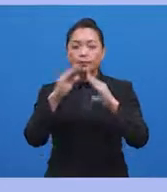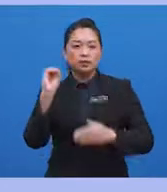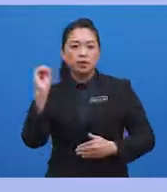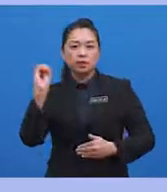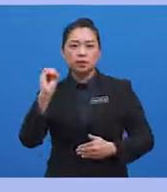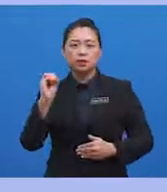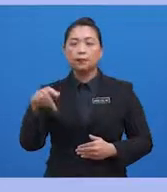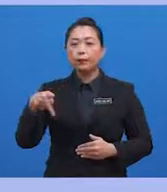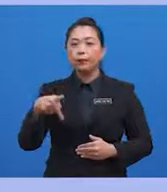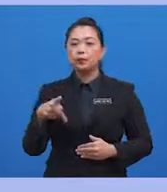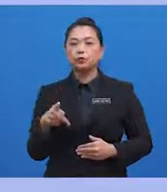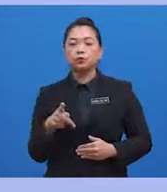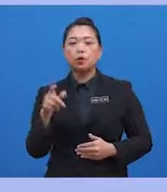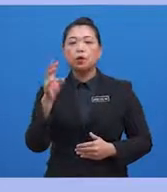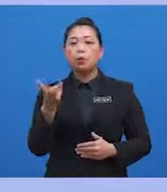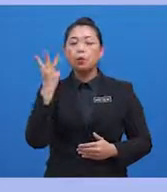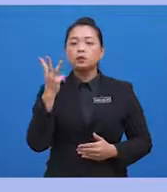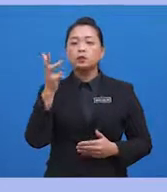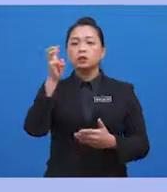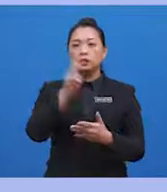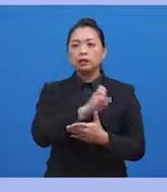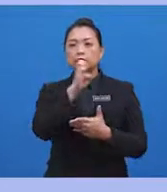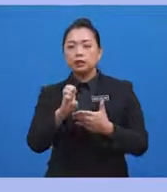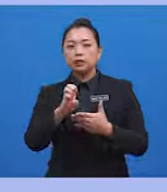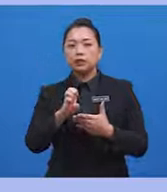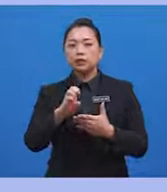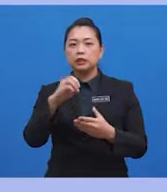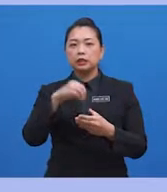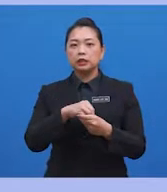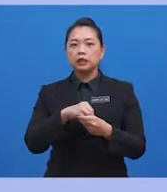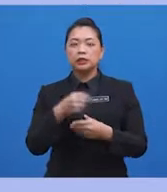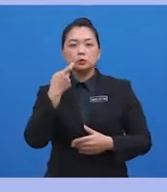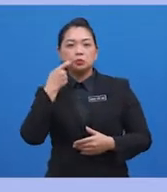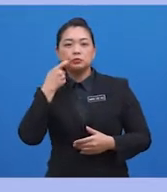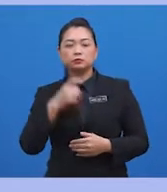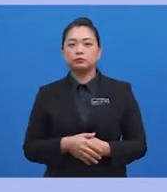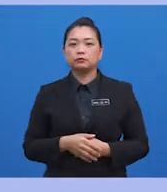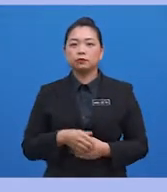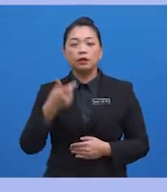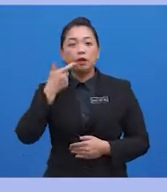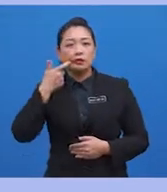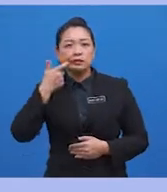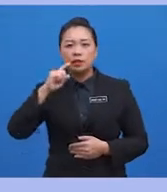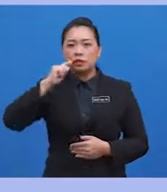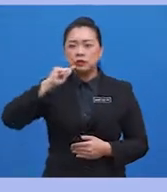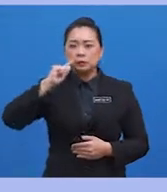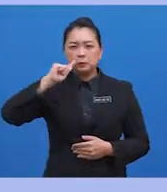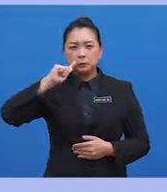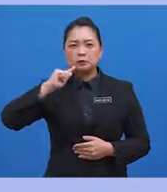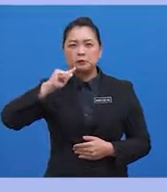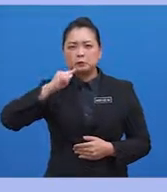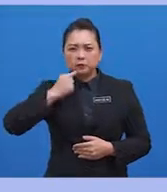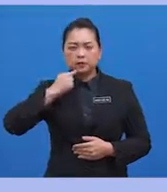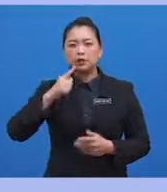was either in the throats of addiction, mentally ill or both. Now, addiction leads to serious long-term